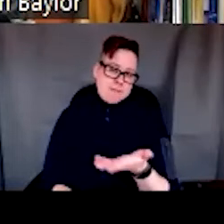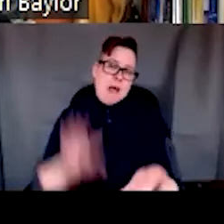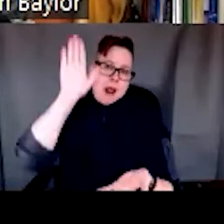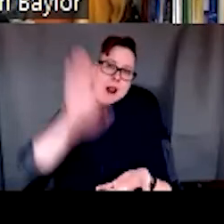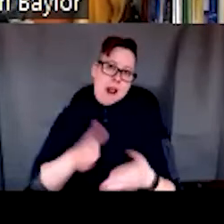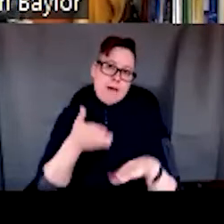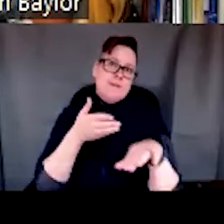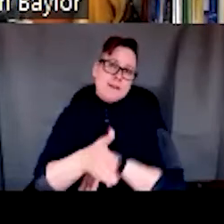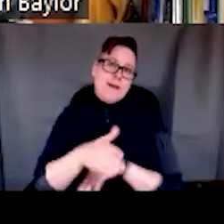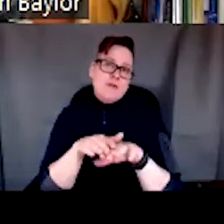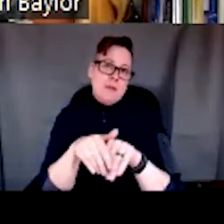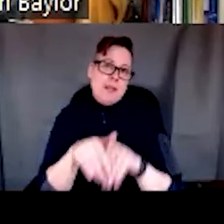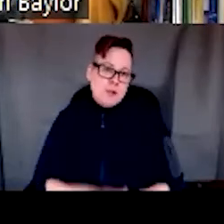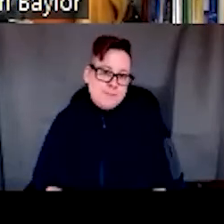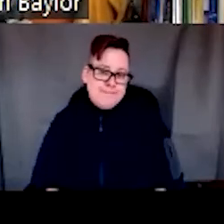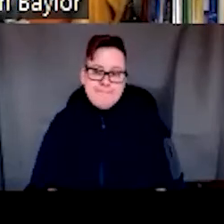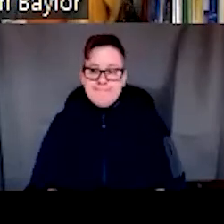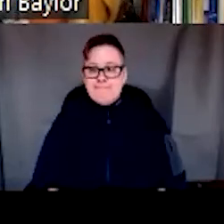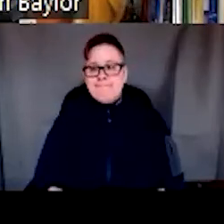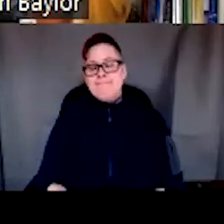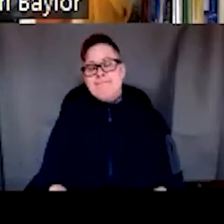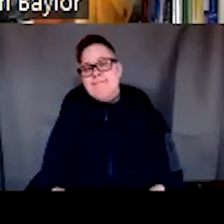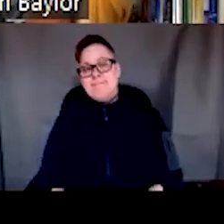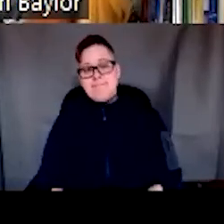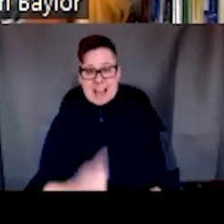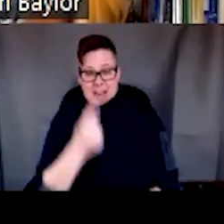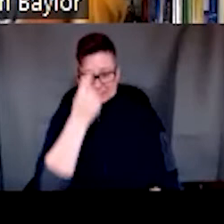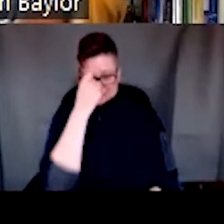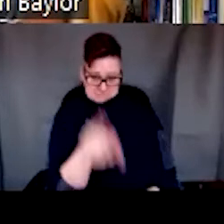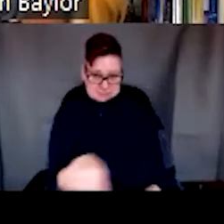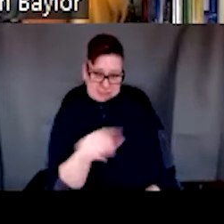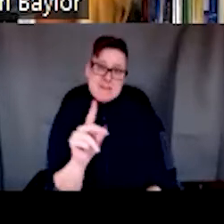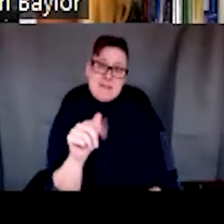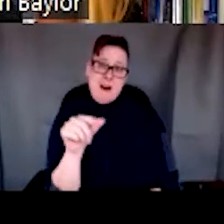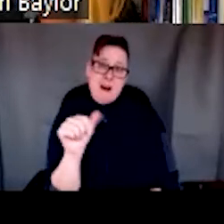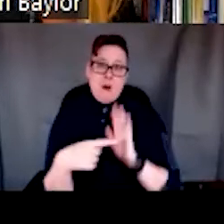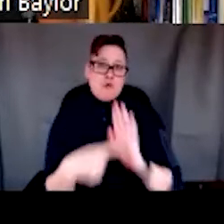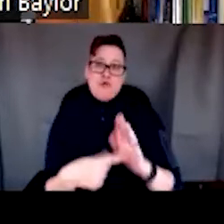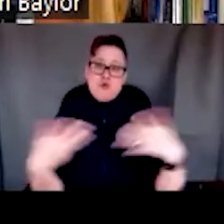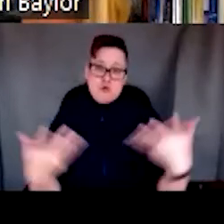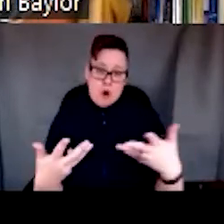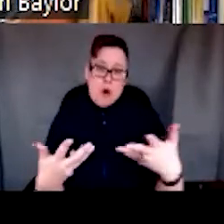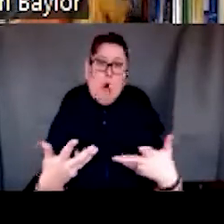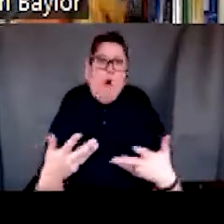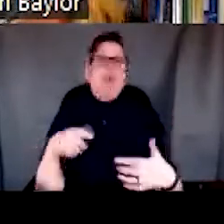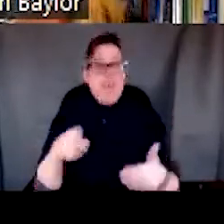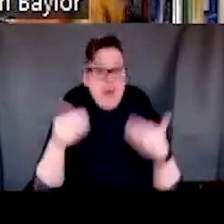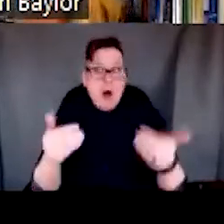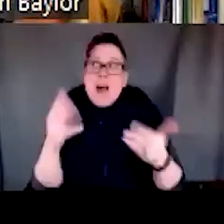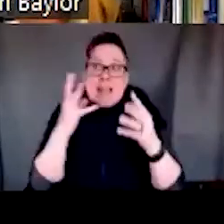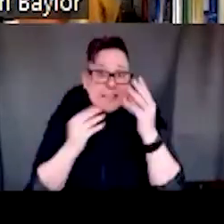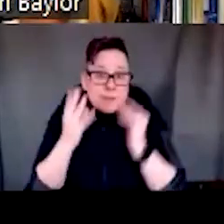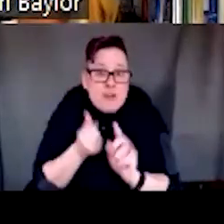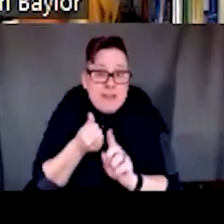impact as well. Um, so I think that this data, if nothing else, kind of shows us that experiencing things firsthand